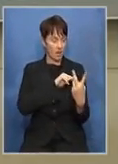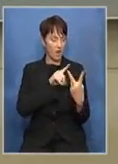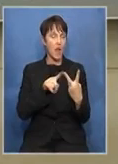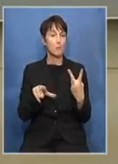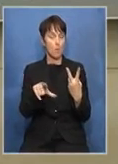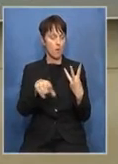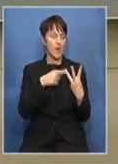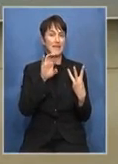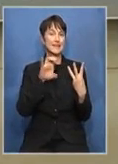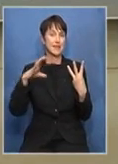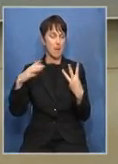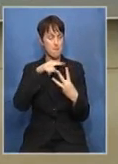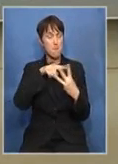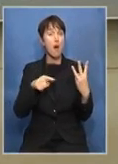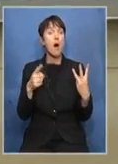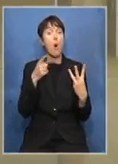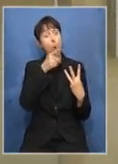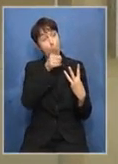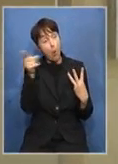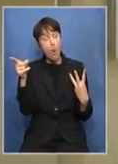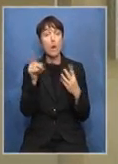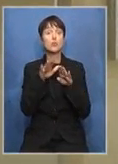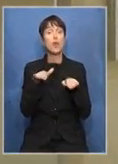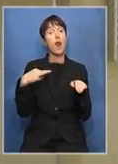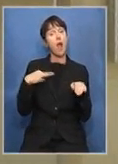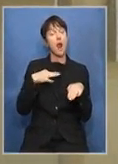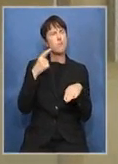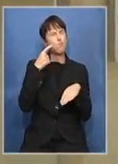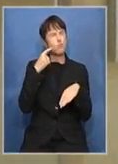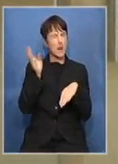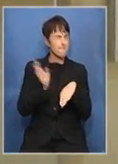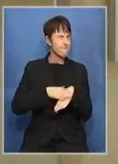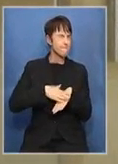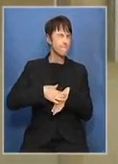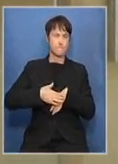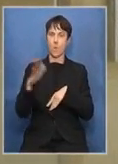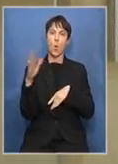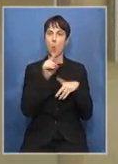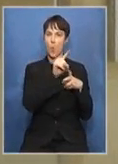Cape to have the highest teen pregnancy rate. Njanji Chauke, SABC News, Johannes Berg.